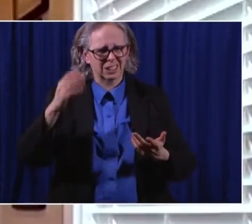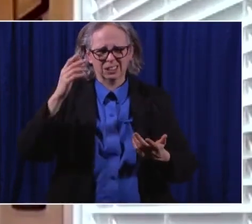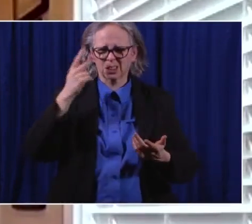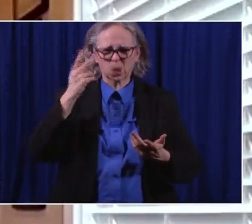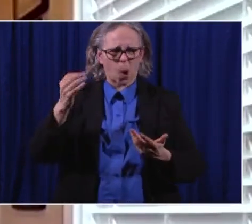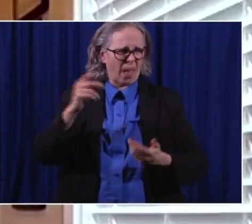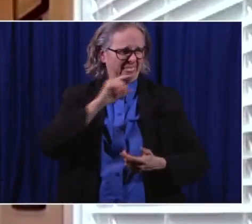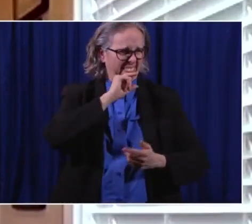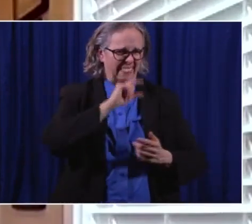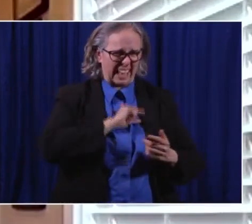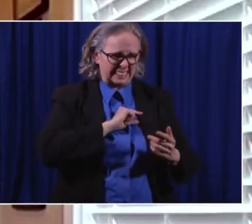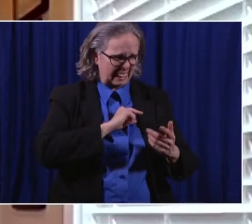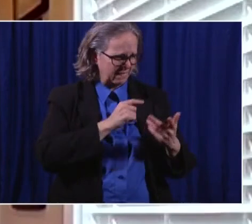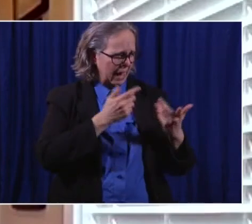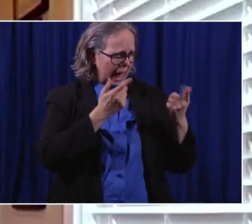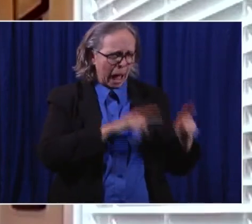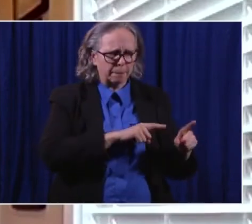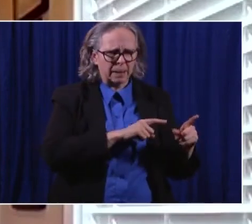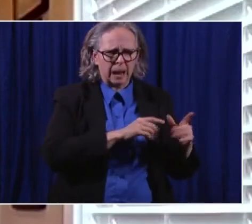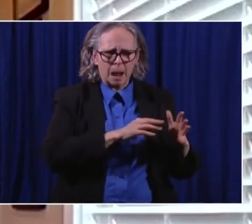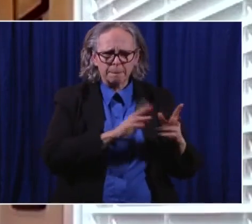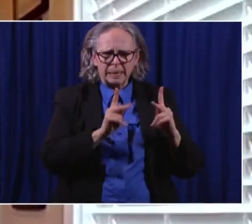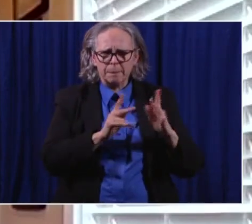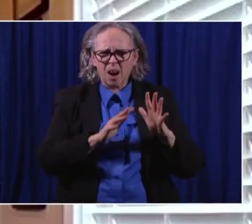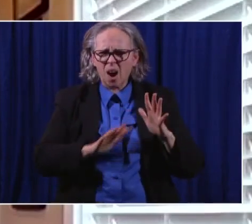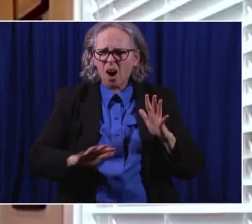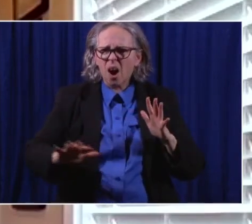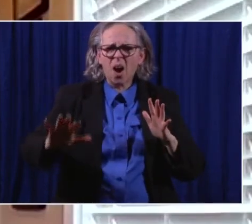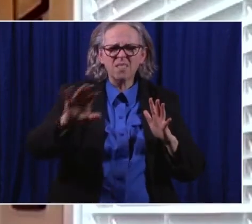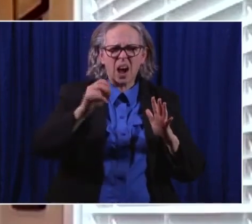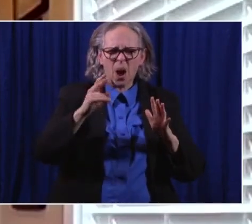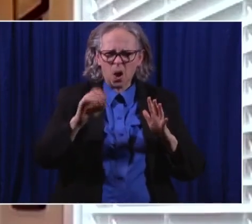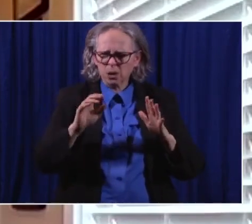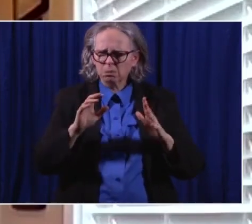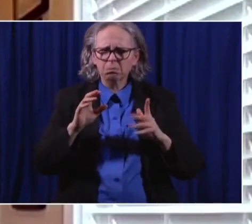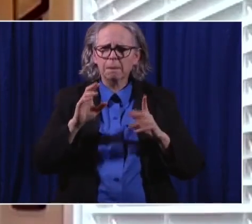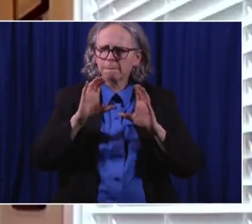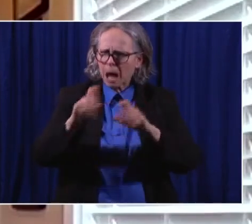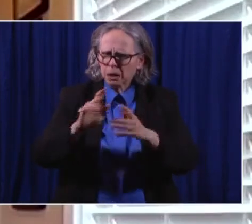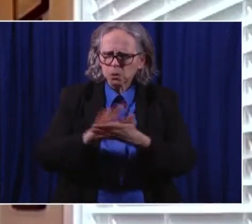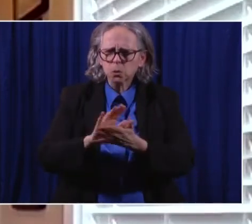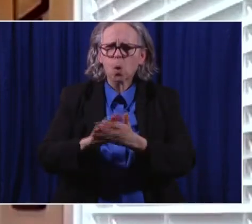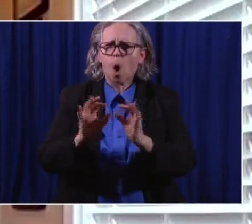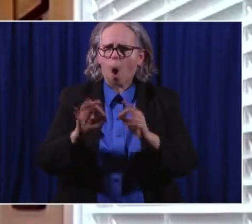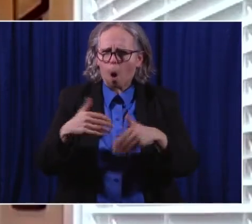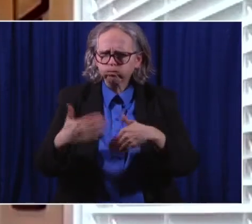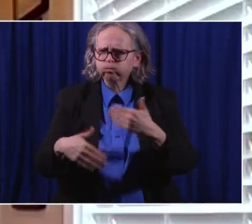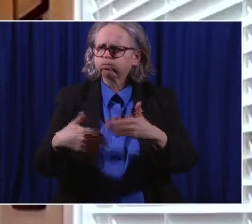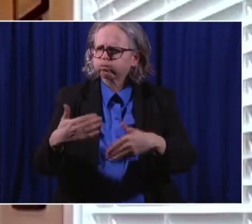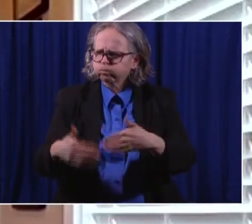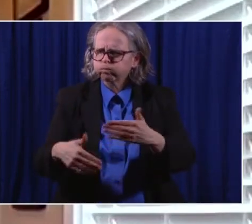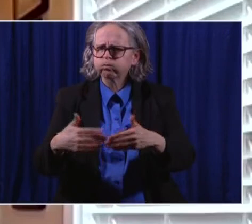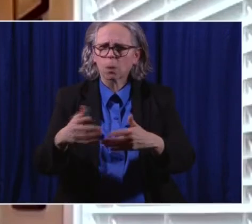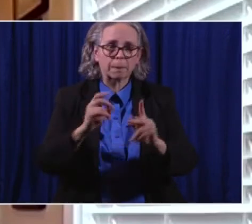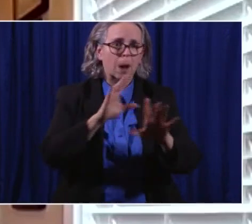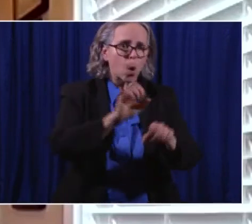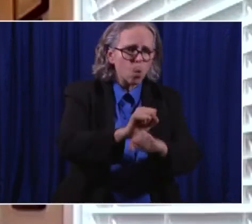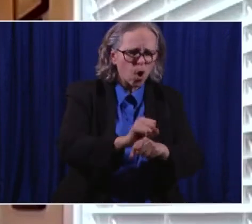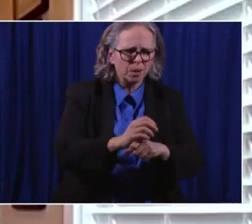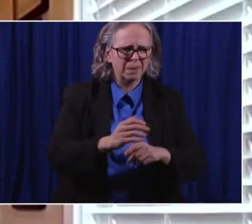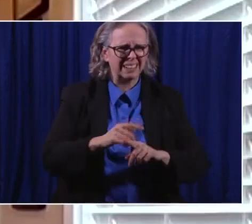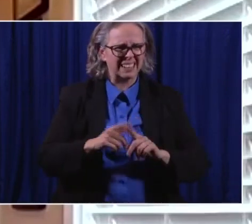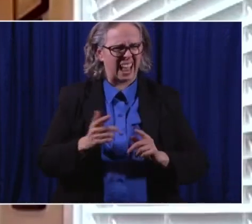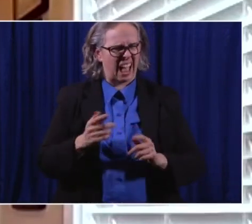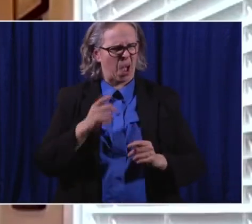Ohioans, including, uh, our students. But as we head into this holiday season, Christmas, New